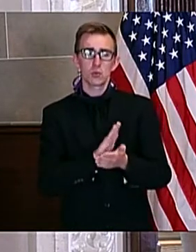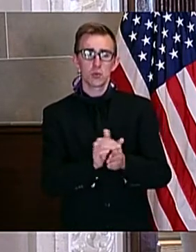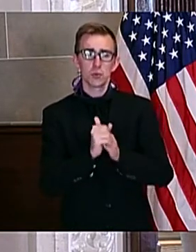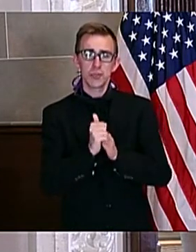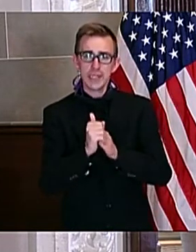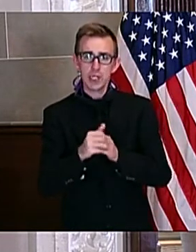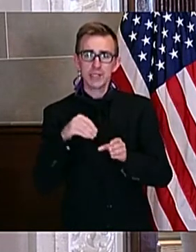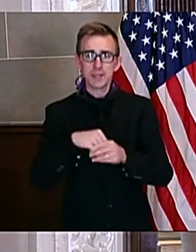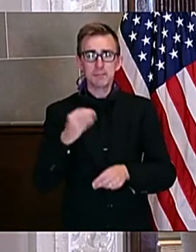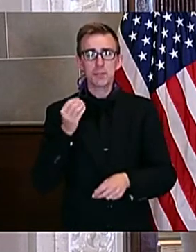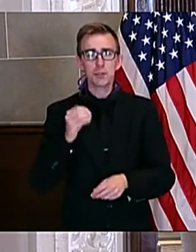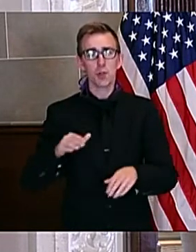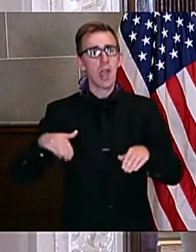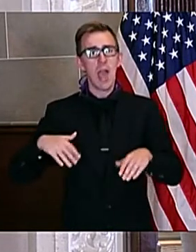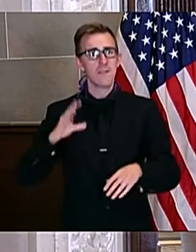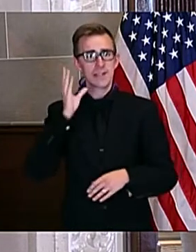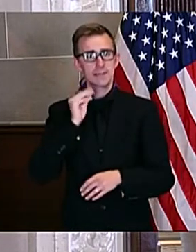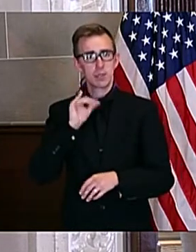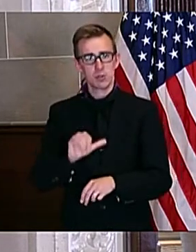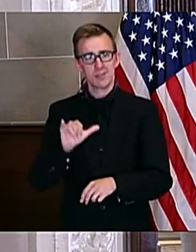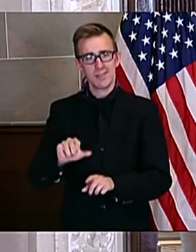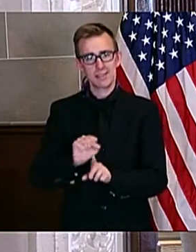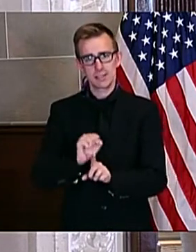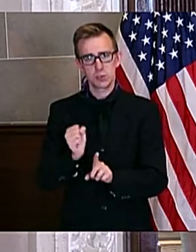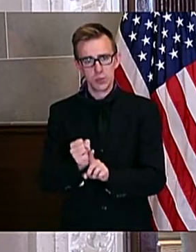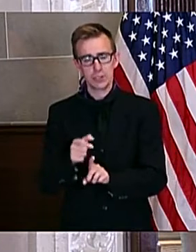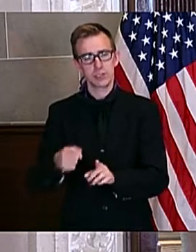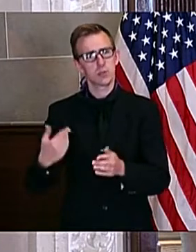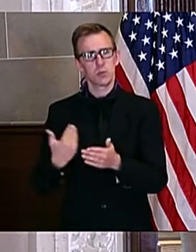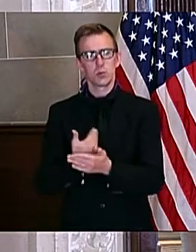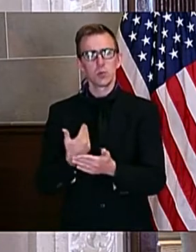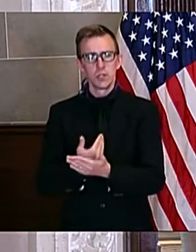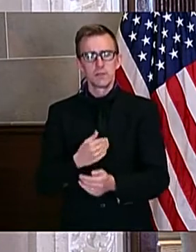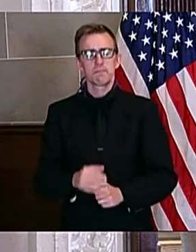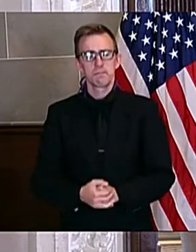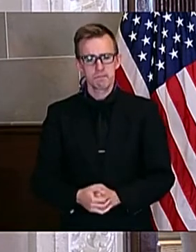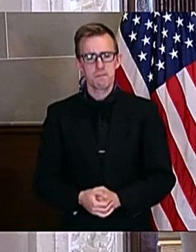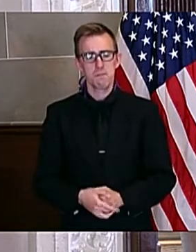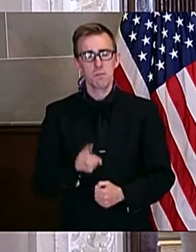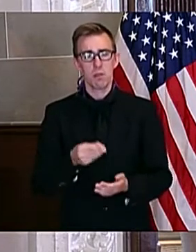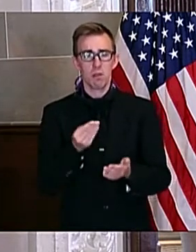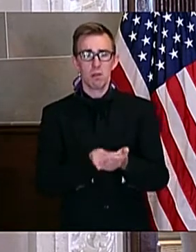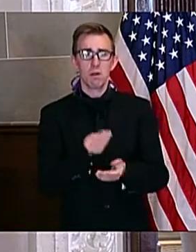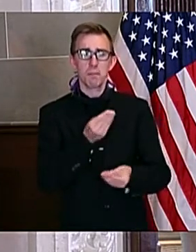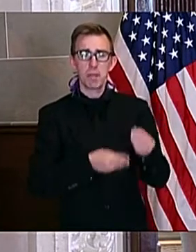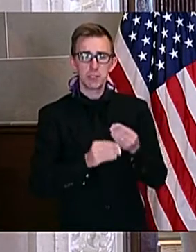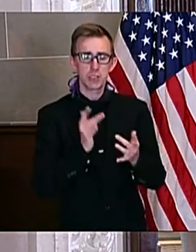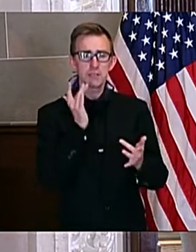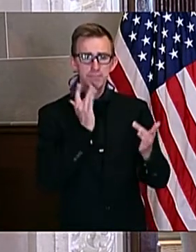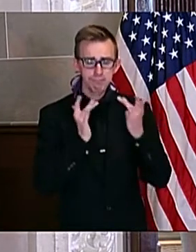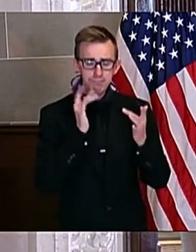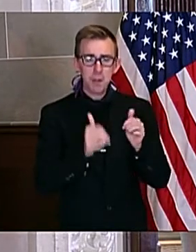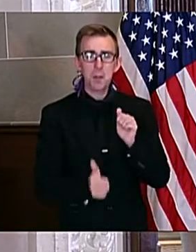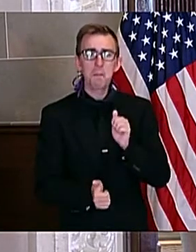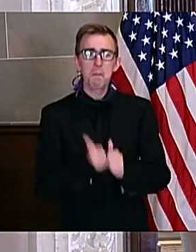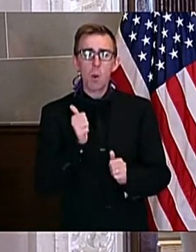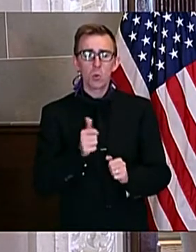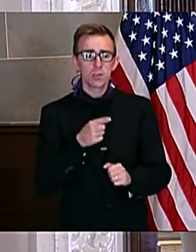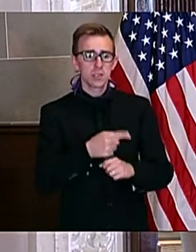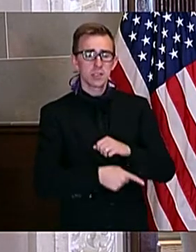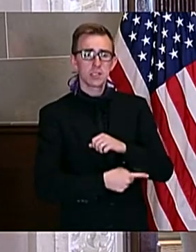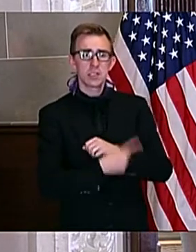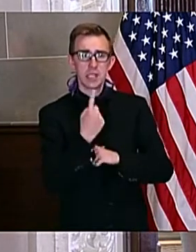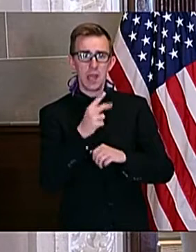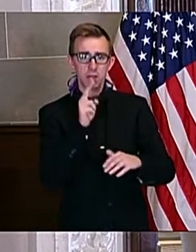to experience in their careers. With the timing of these budget shortfalls, the majority of today's reductions